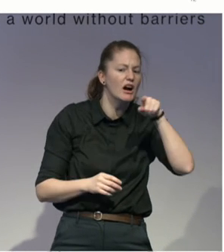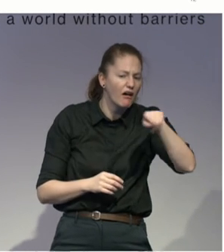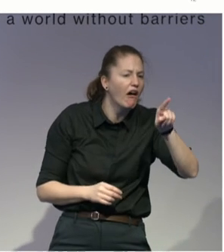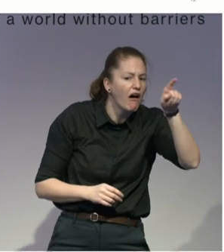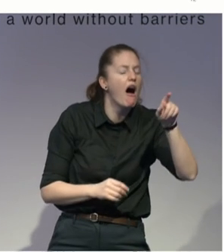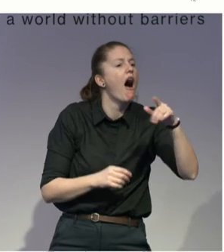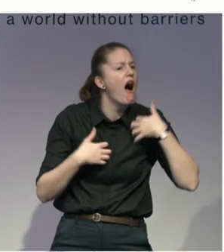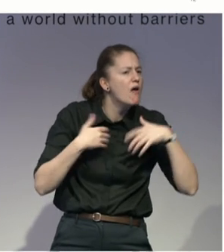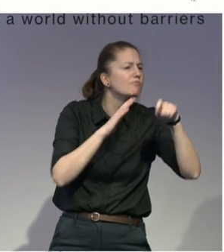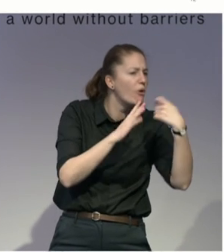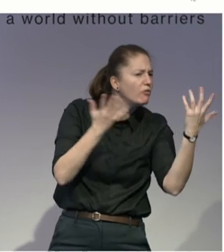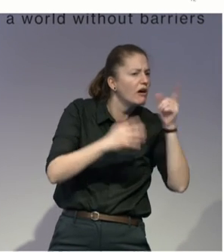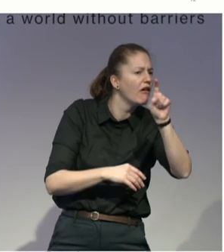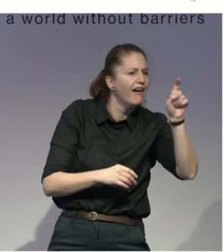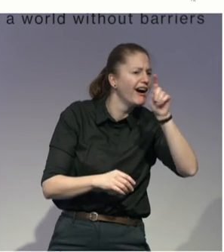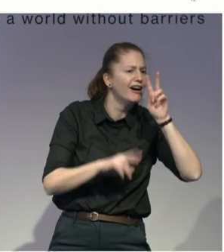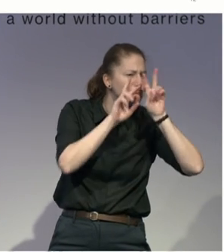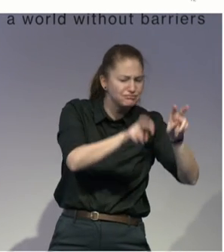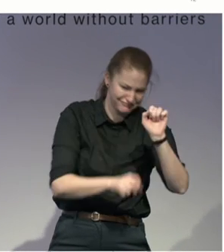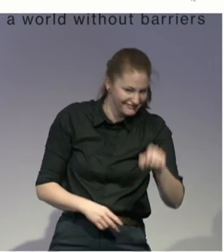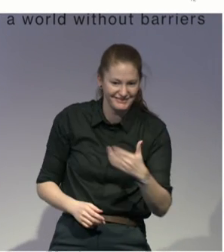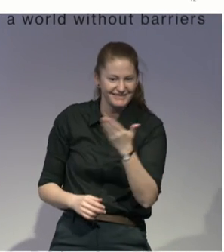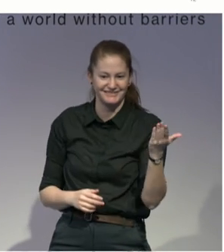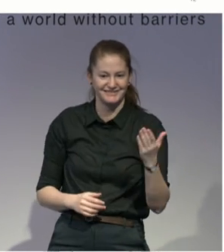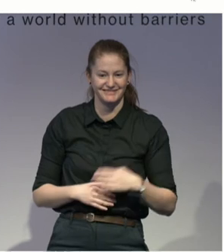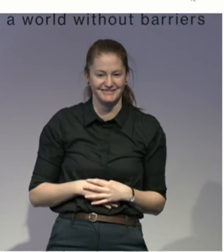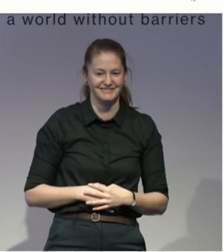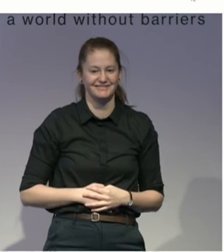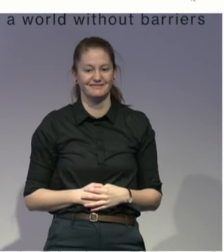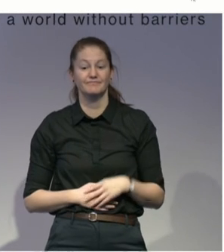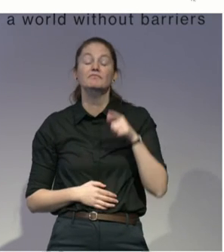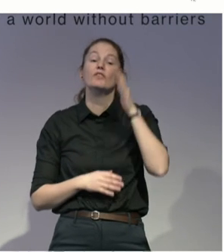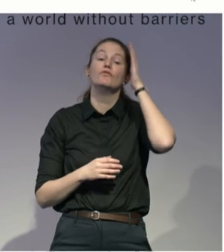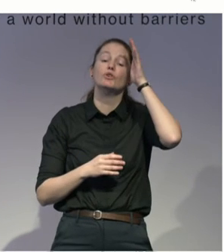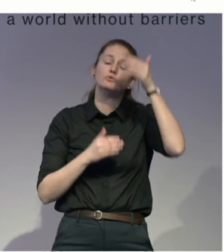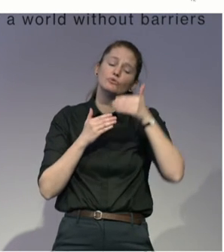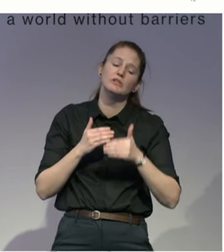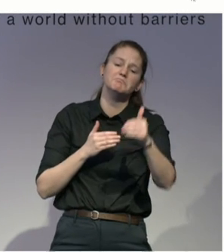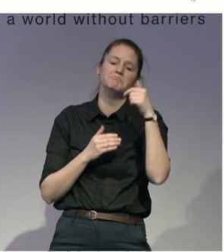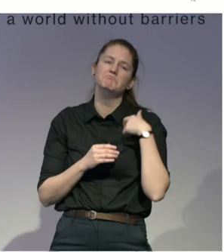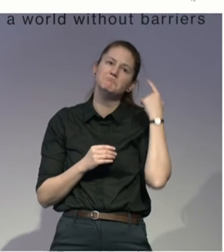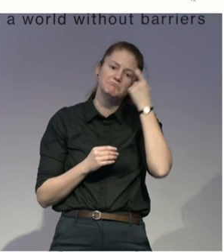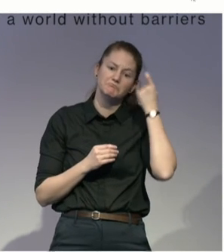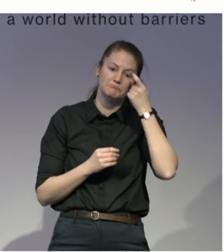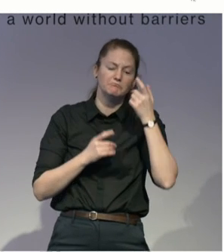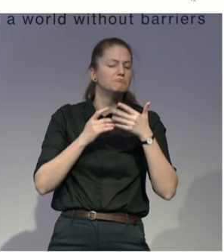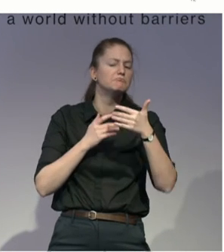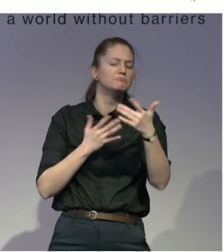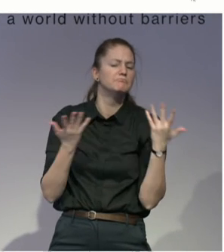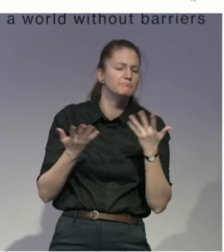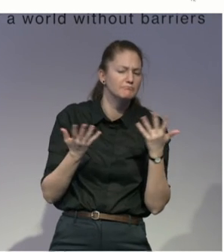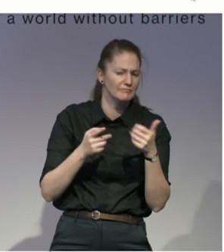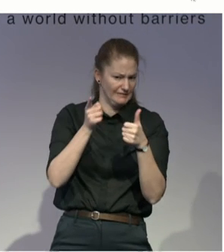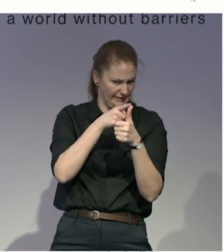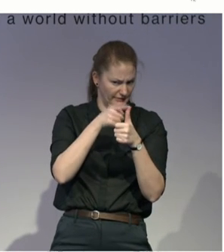So in terms of next steps, TechAble was set up partly to raise awareness about assistive technology, and so it will always remain a